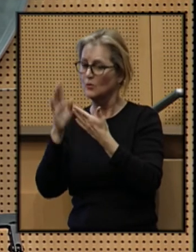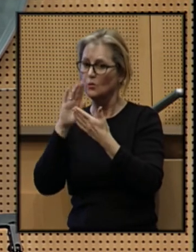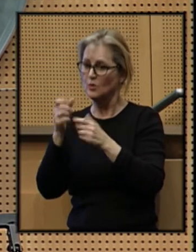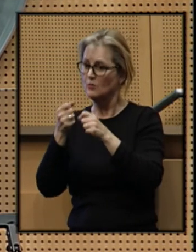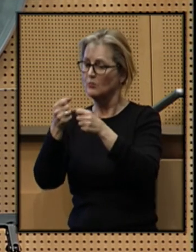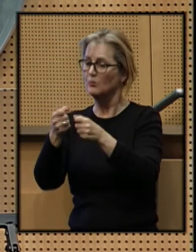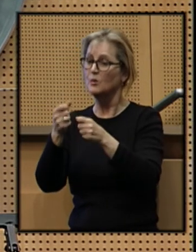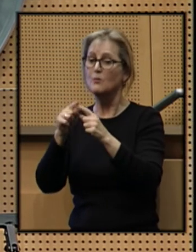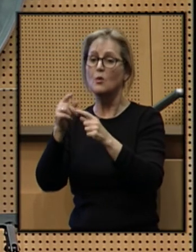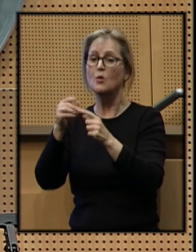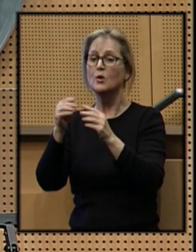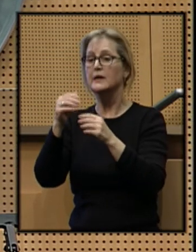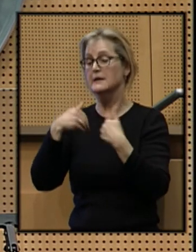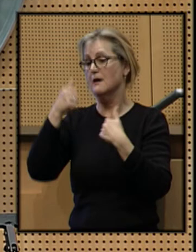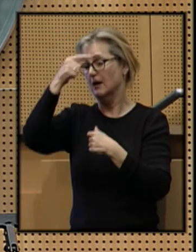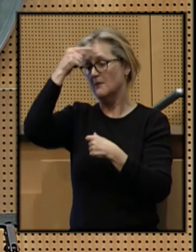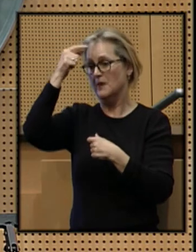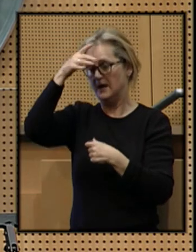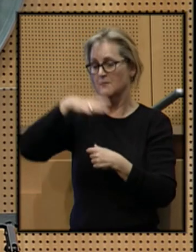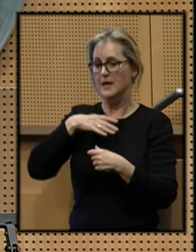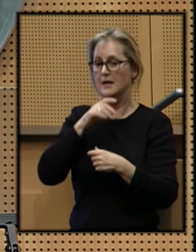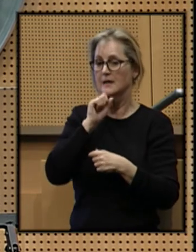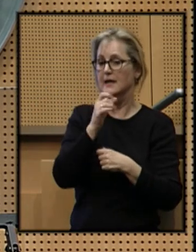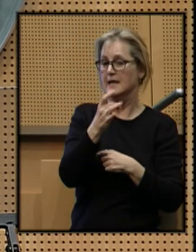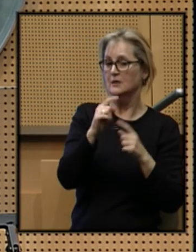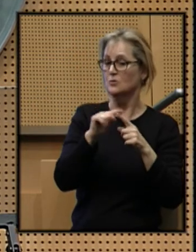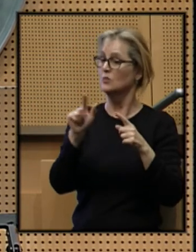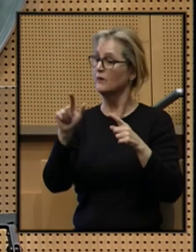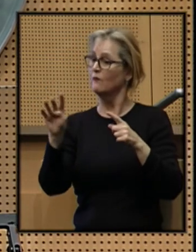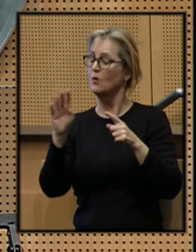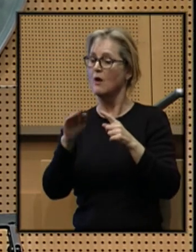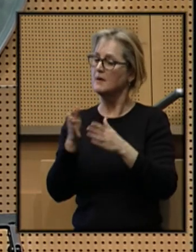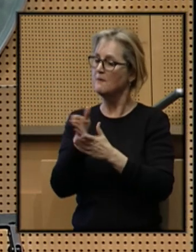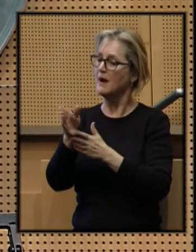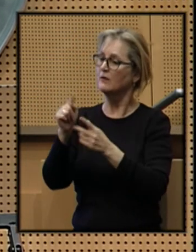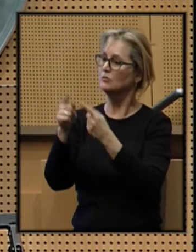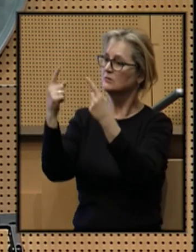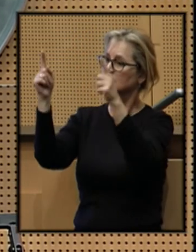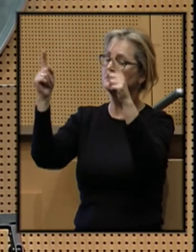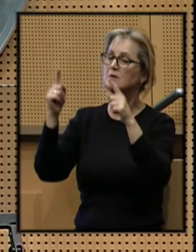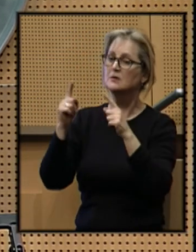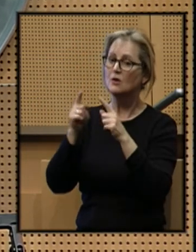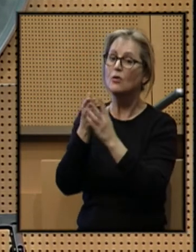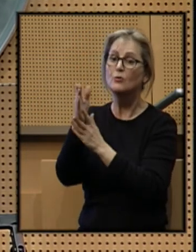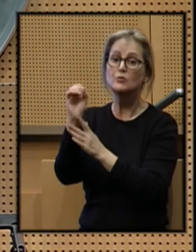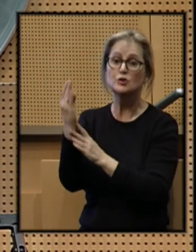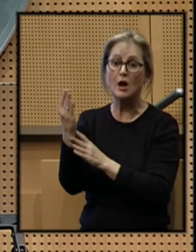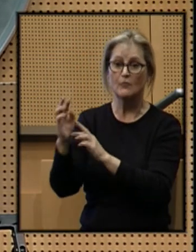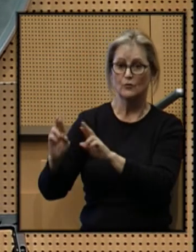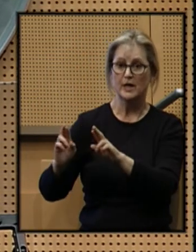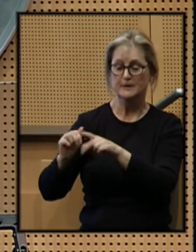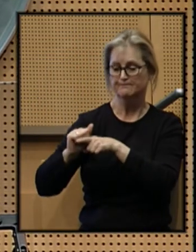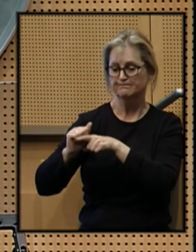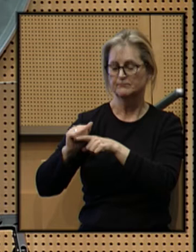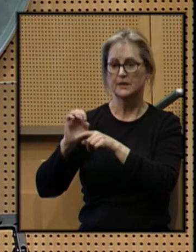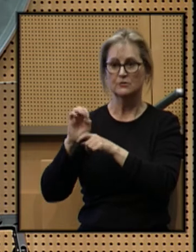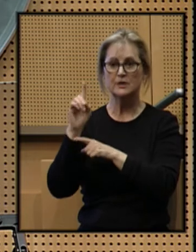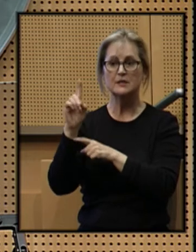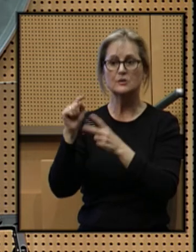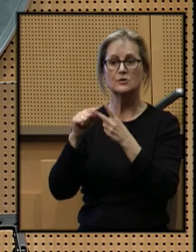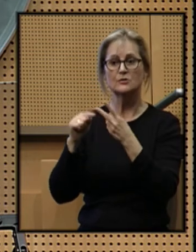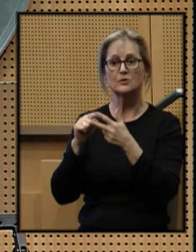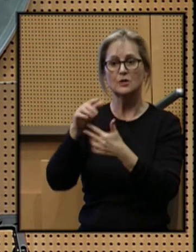more young black men ages 18 to 24 on a path to success through job readiness, education,